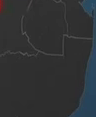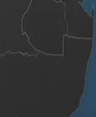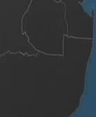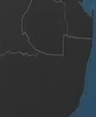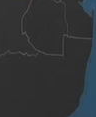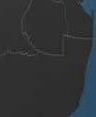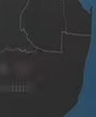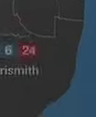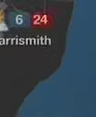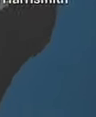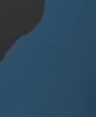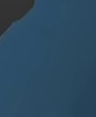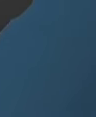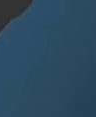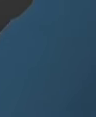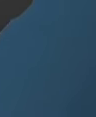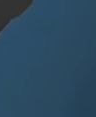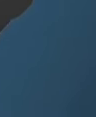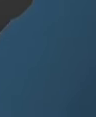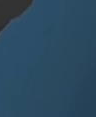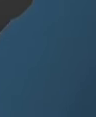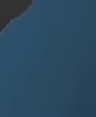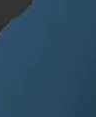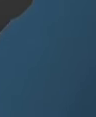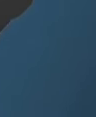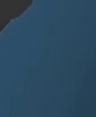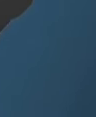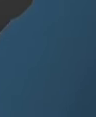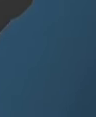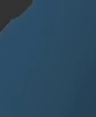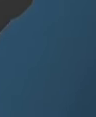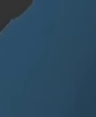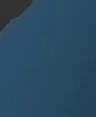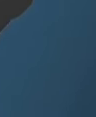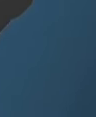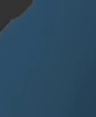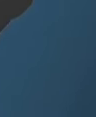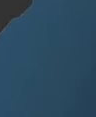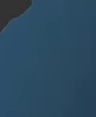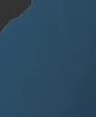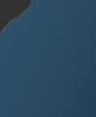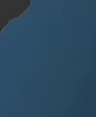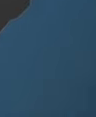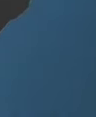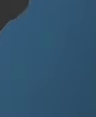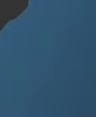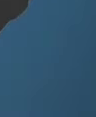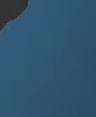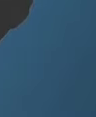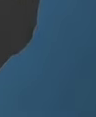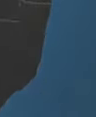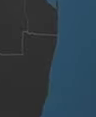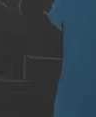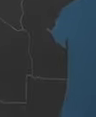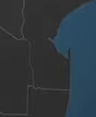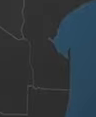rustenberg you can expect another mostly clear and warm day as well for the free state bloomfontein starting off cold but becoming very warm as the